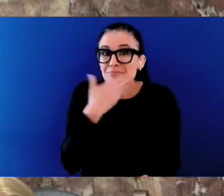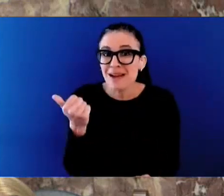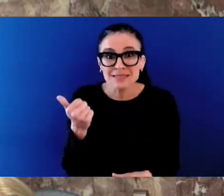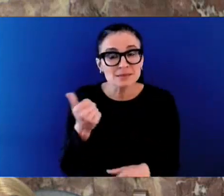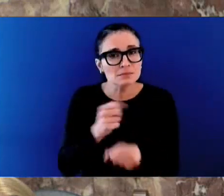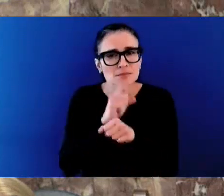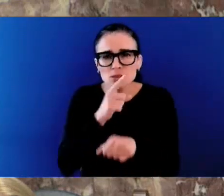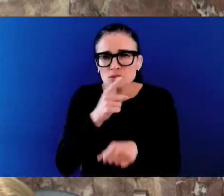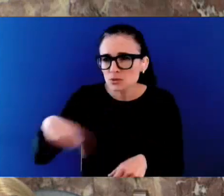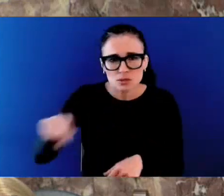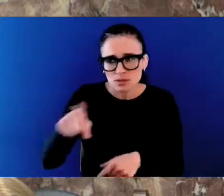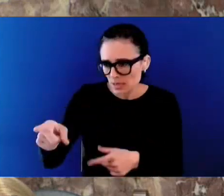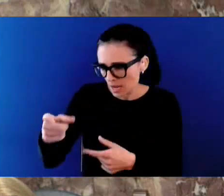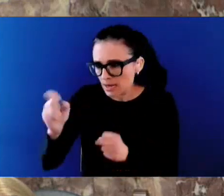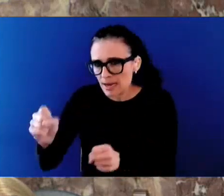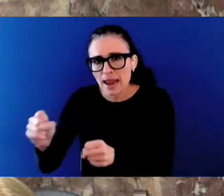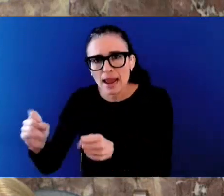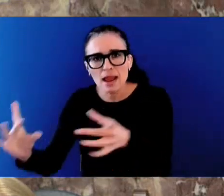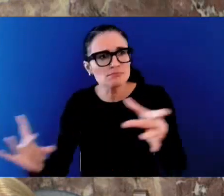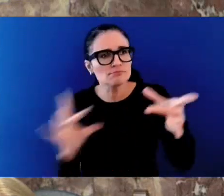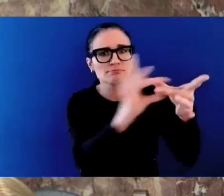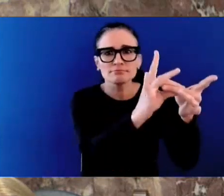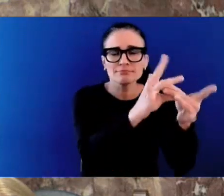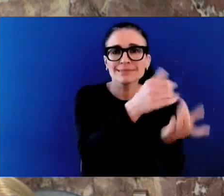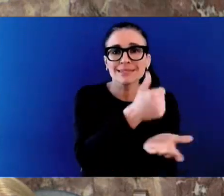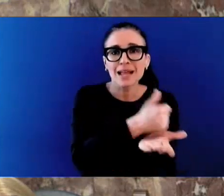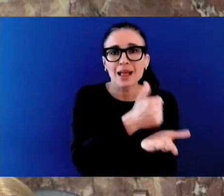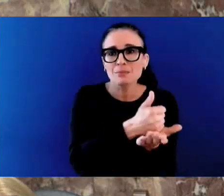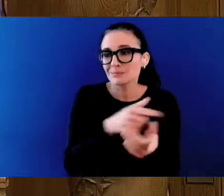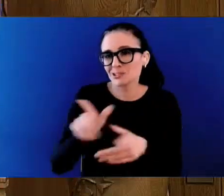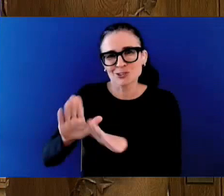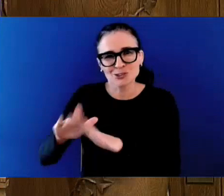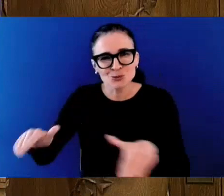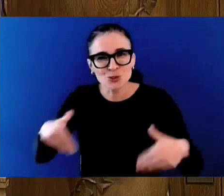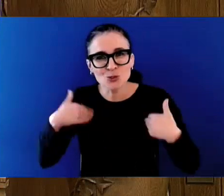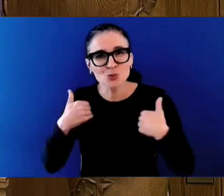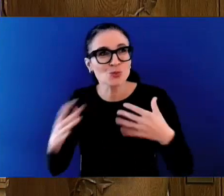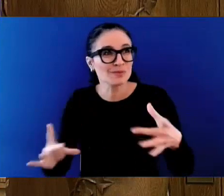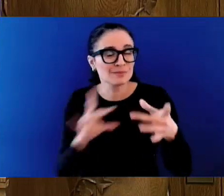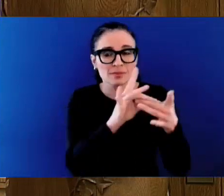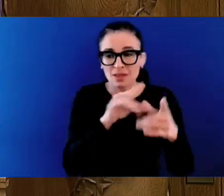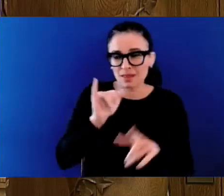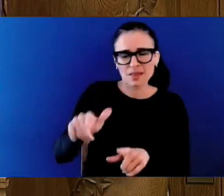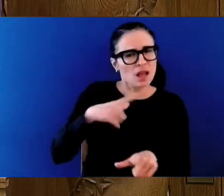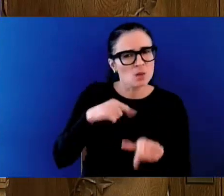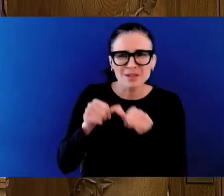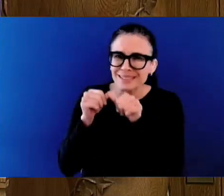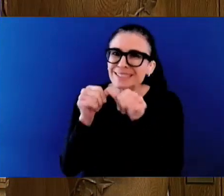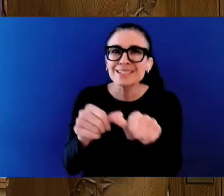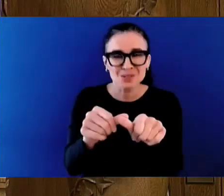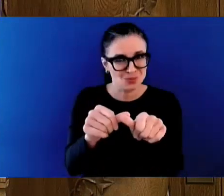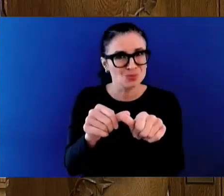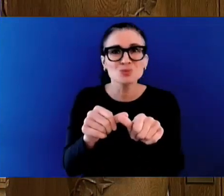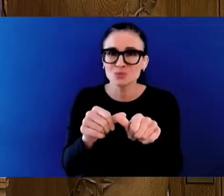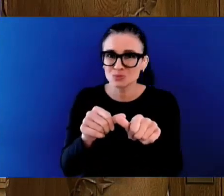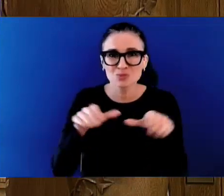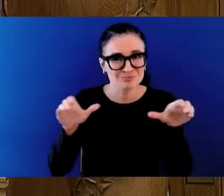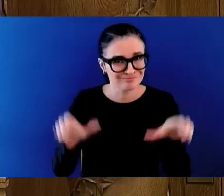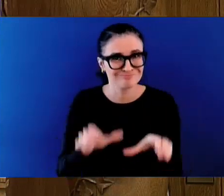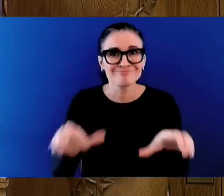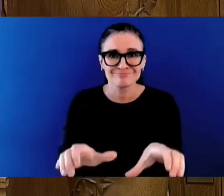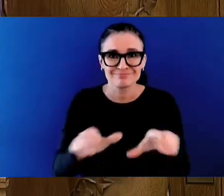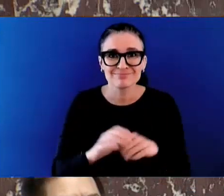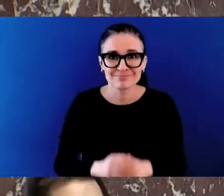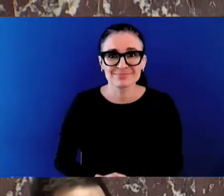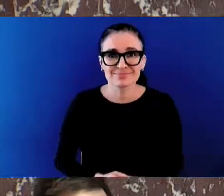continue to do that work with our partners, Honourable Speaker. Honourable Speaker. Honourable Honourable Honourable Speaker. Honourable Thank you, Mr. Speaker.